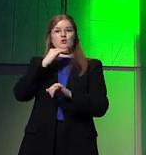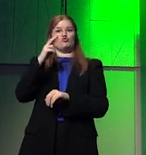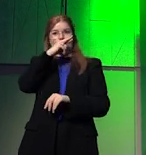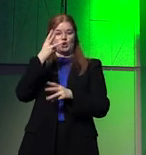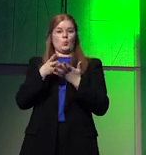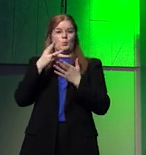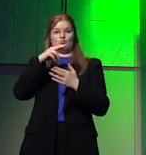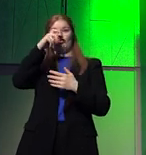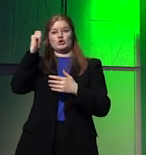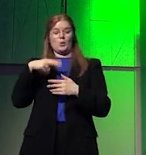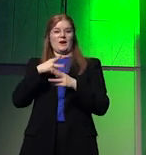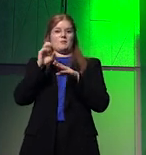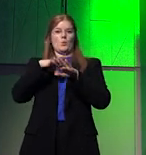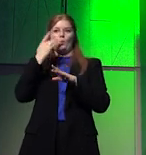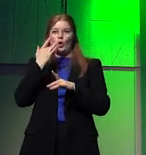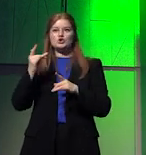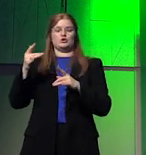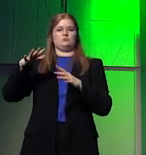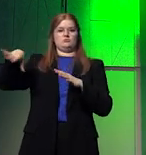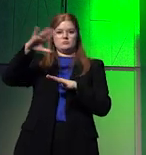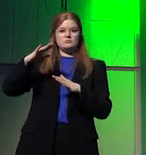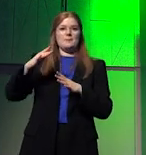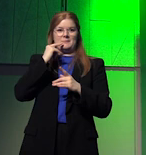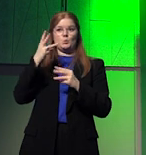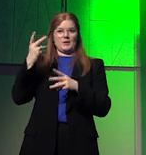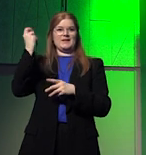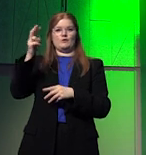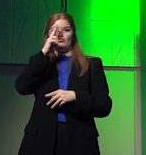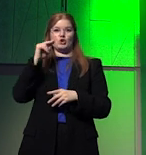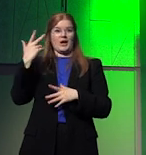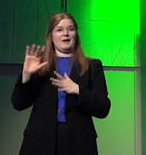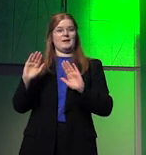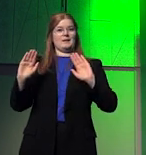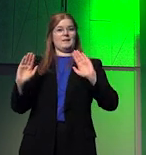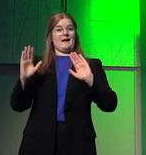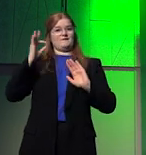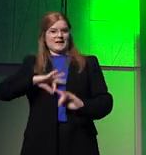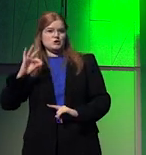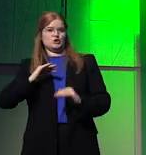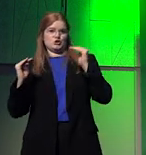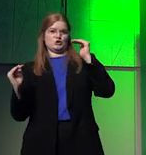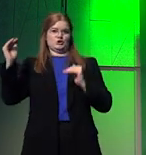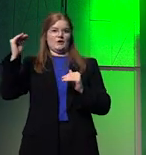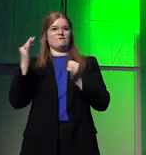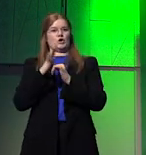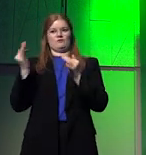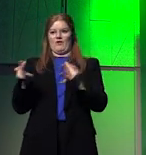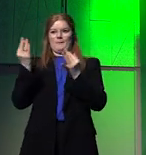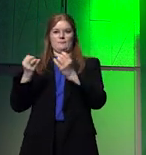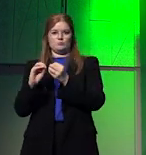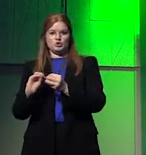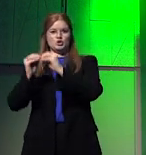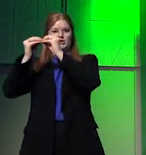in terms of quantity and spatial distribution. This means that it will give Russia a comparative advantage in terms of agricultural production,